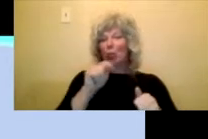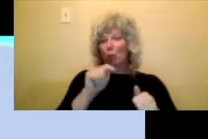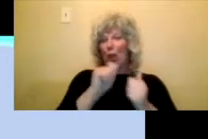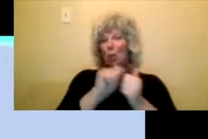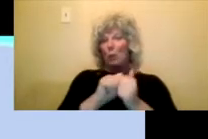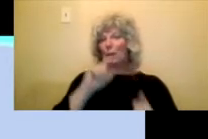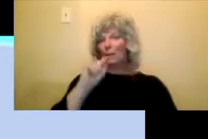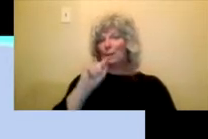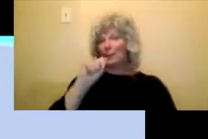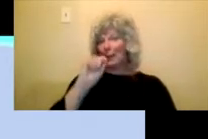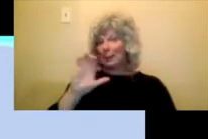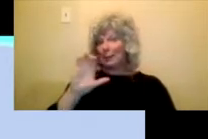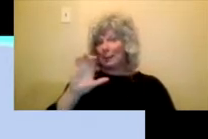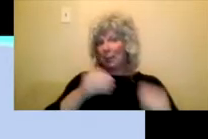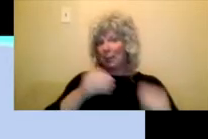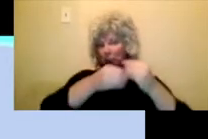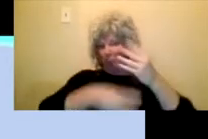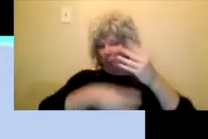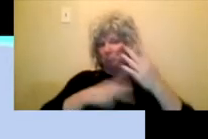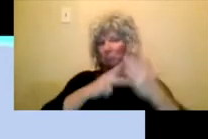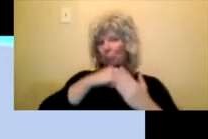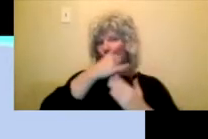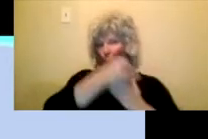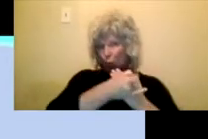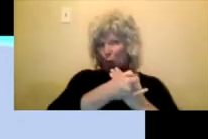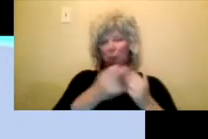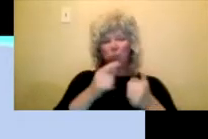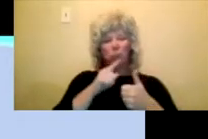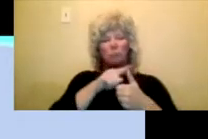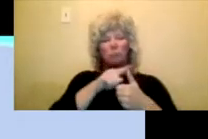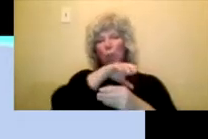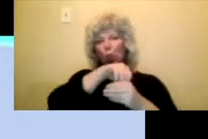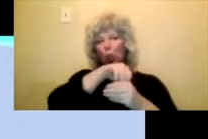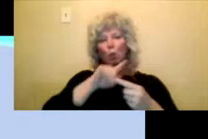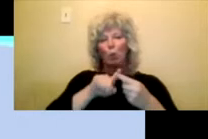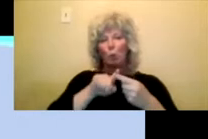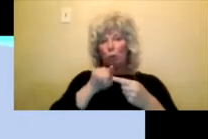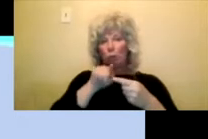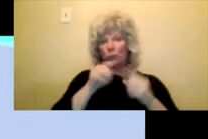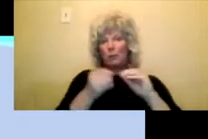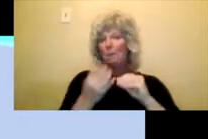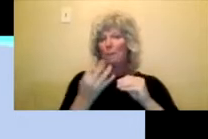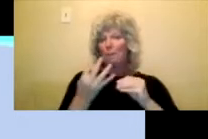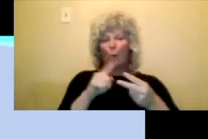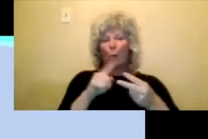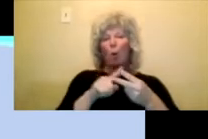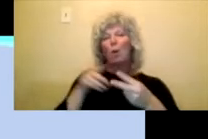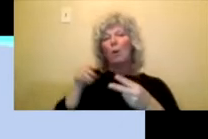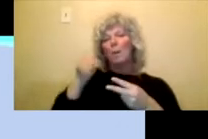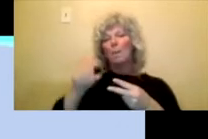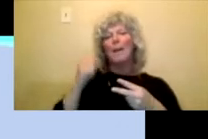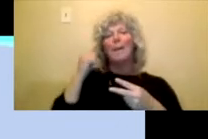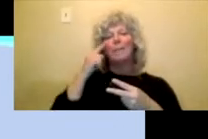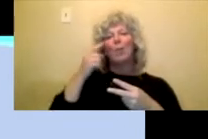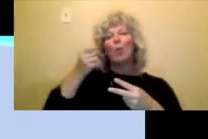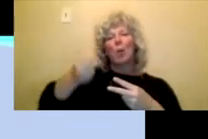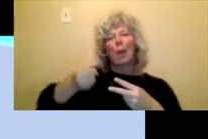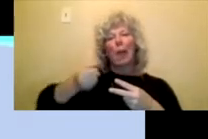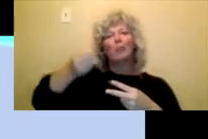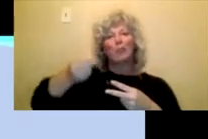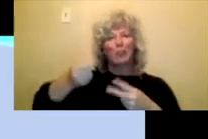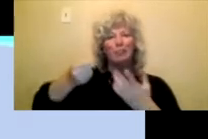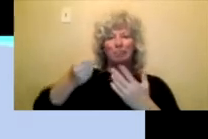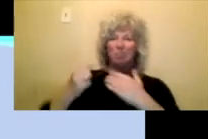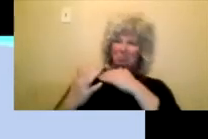programs are elder expenses and child care expenses. And so the same for this